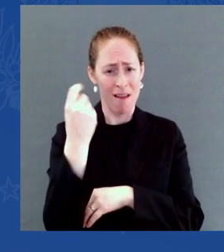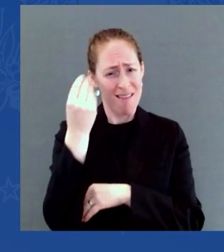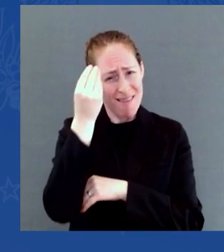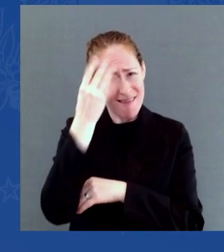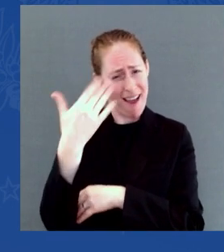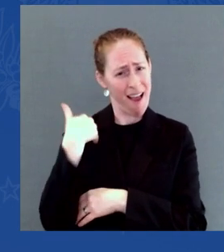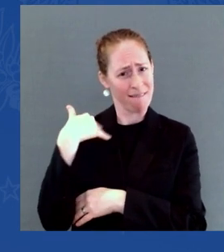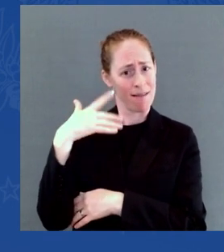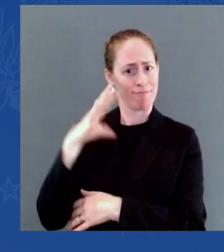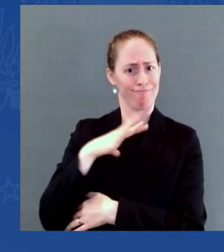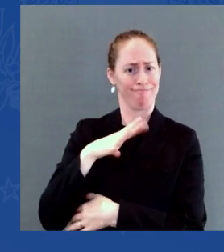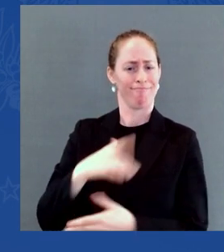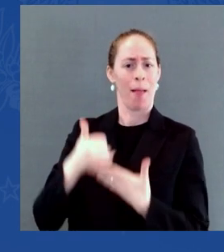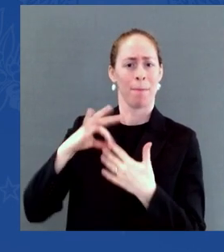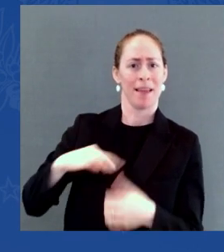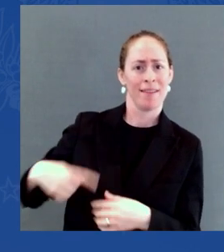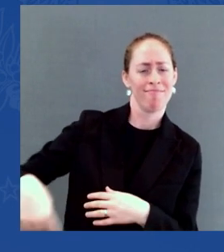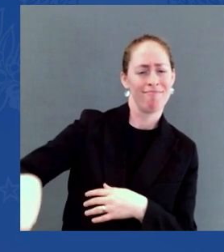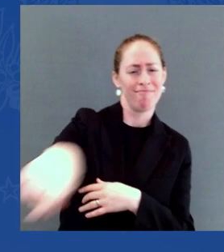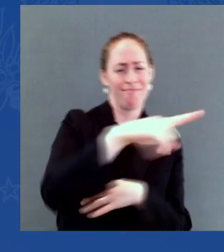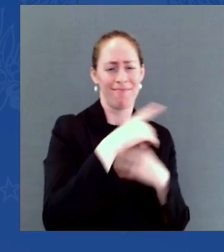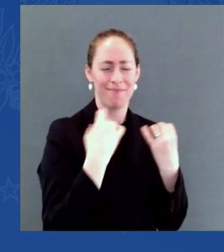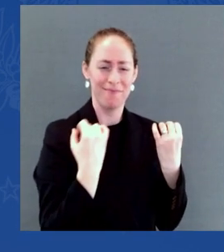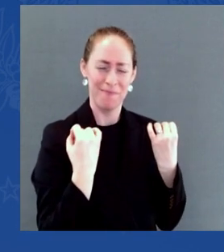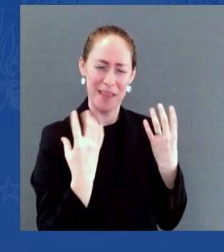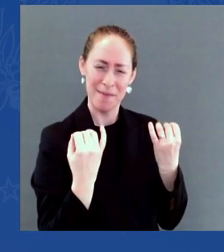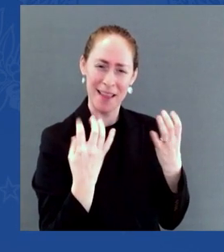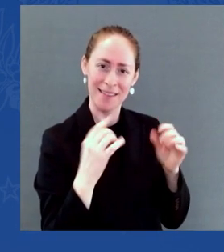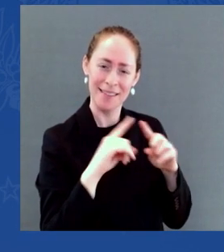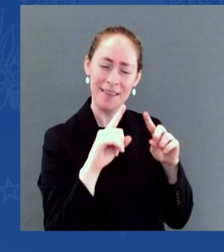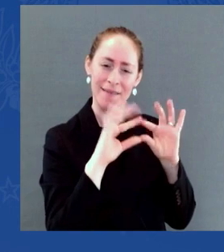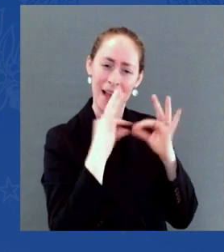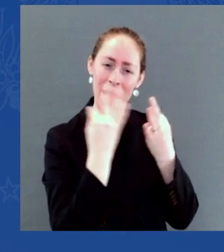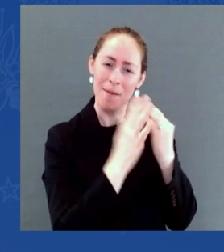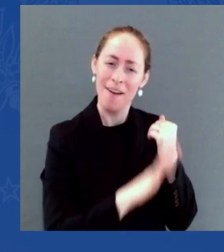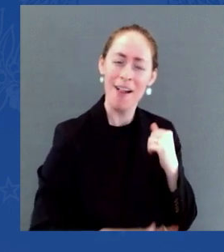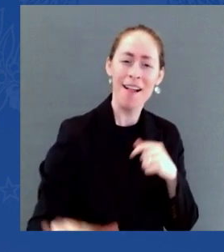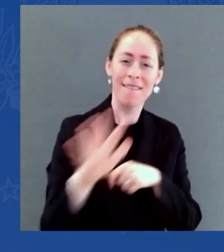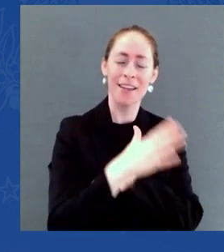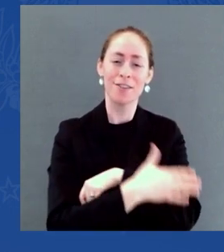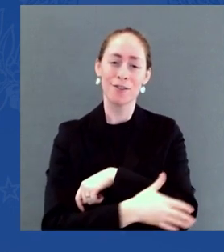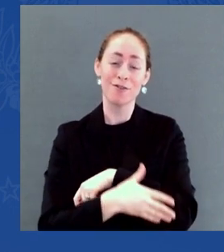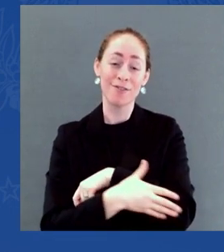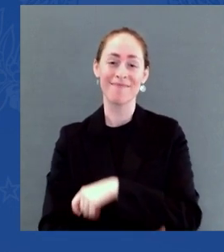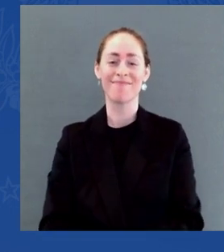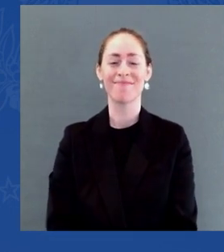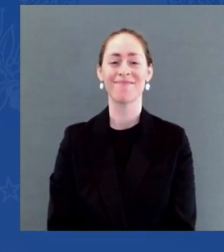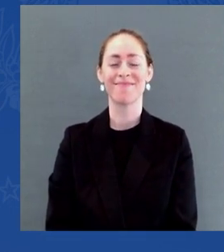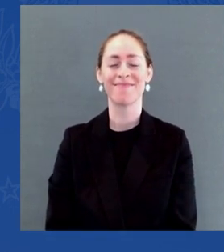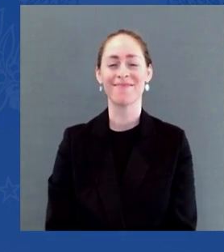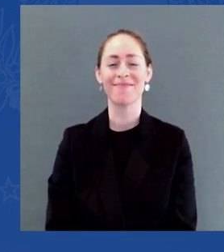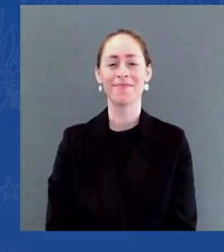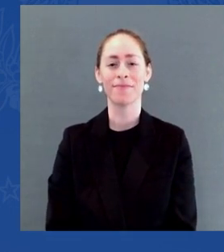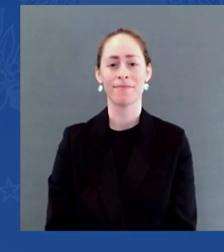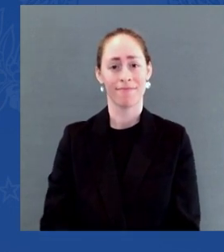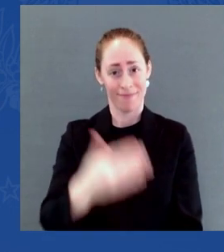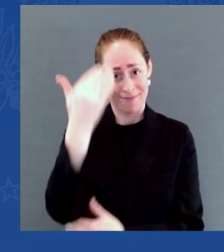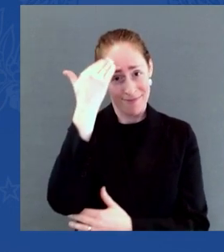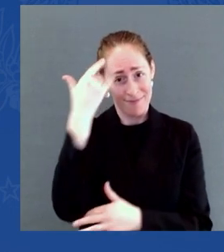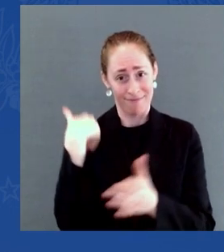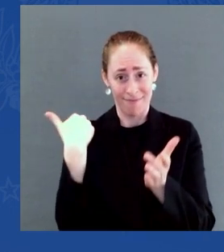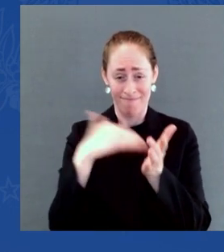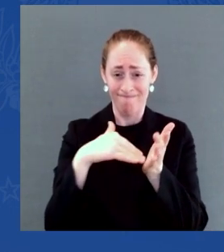I spoke about on Monday concerning Omicron, the variant, and the steps we're taking to combat it.